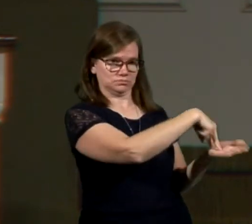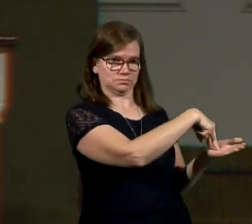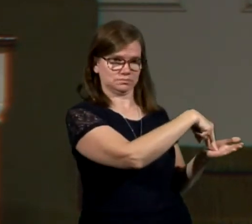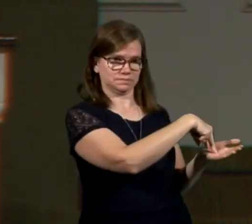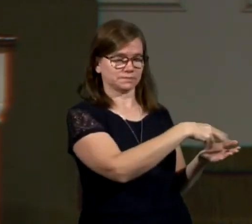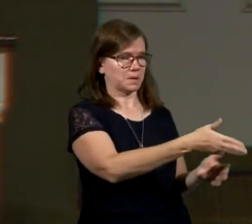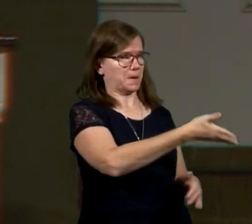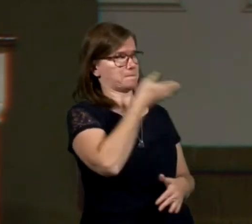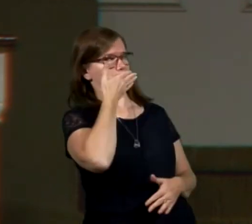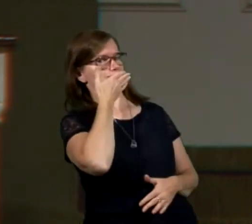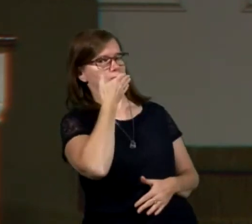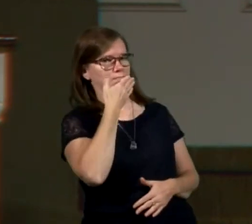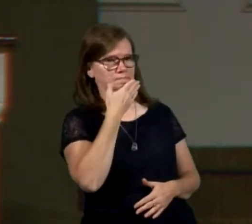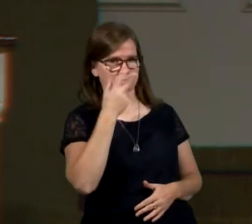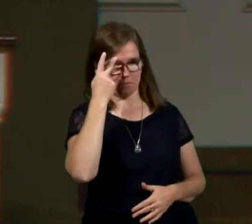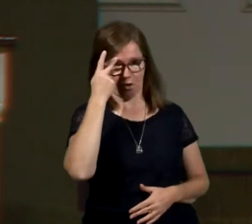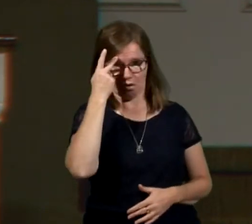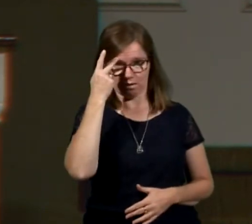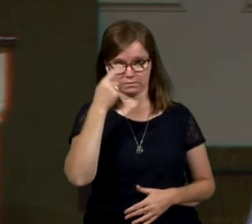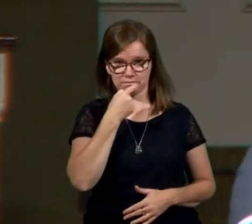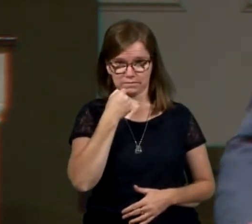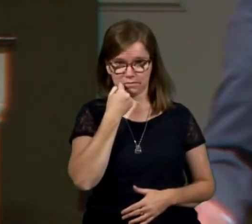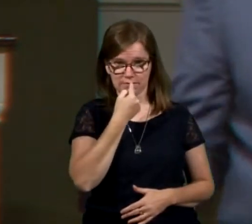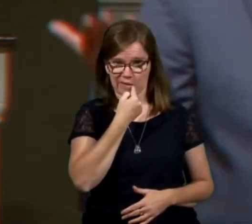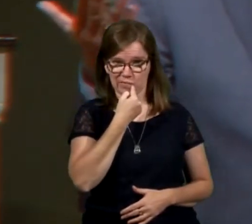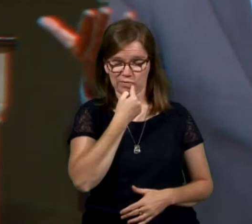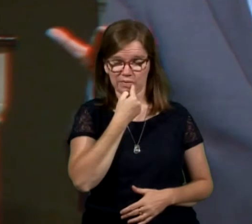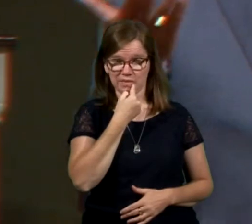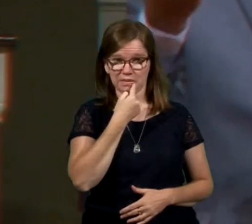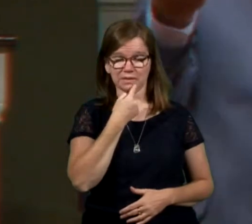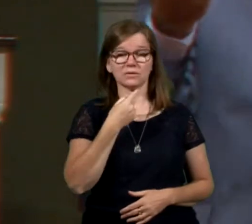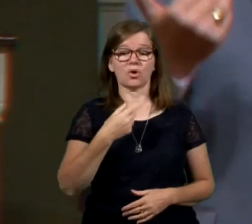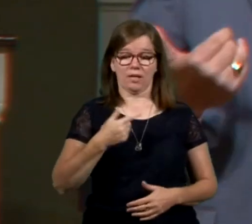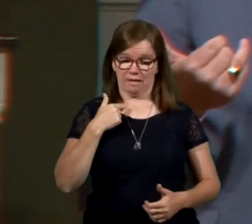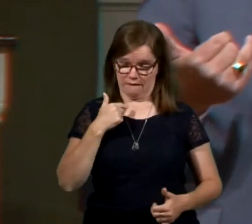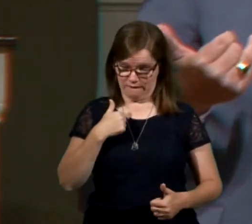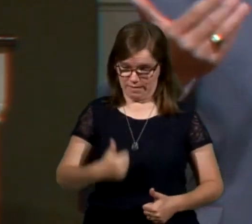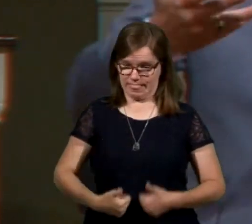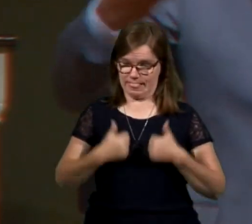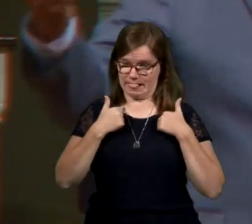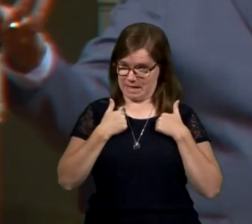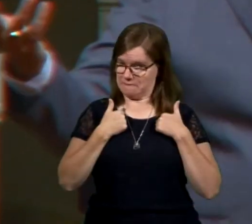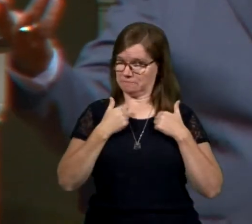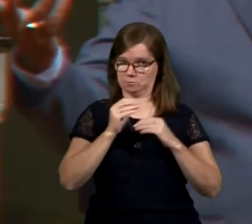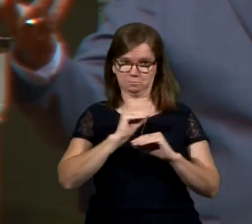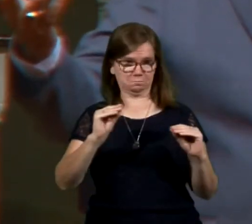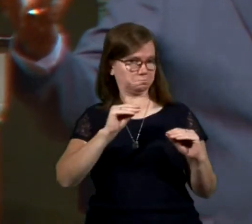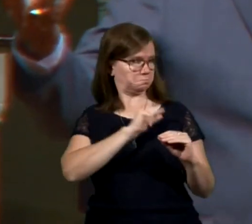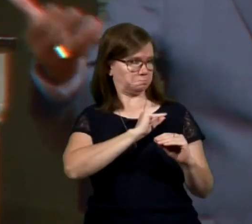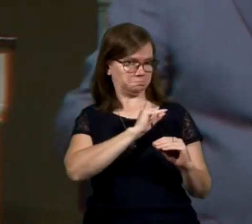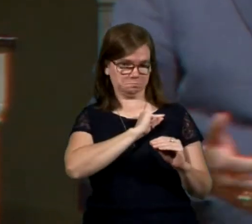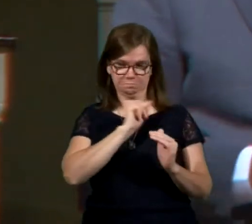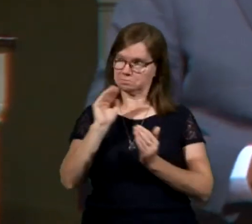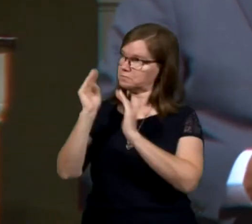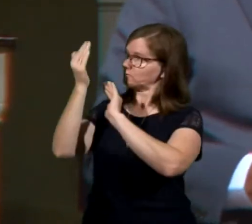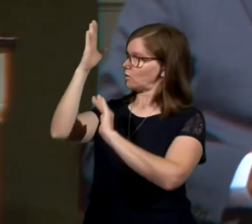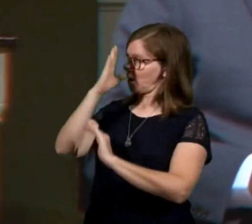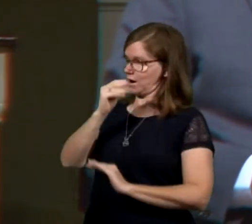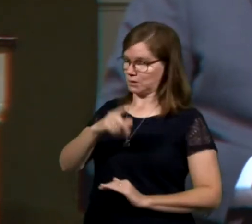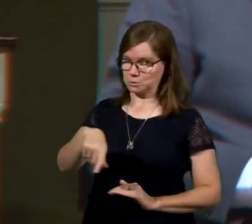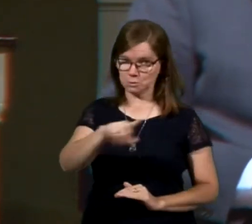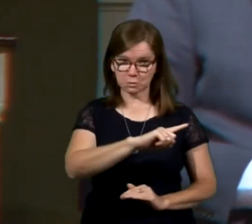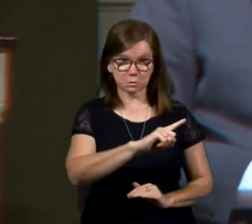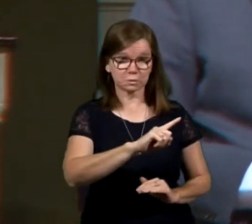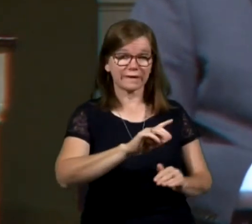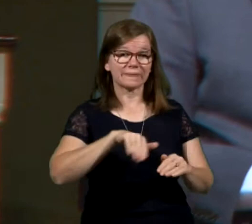on the mouth. So as soon as he said, I'm living in good conscience between you and God, the next